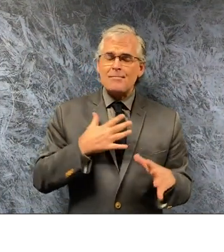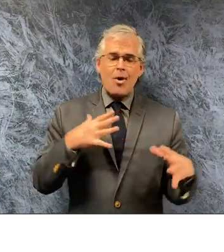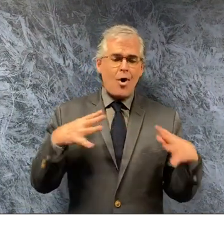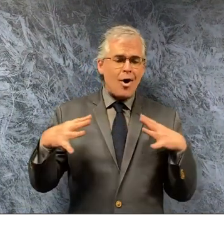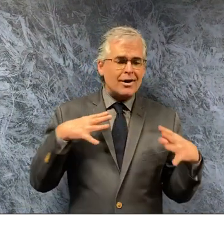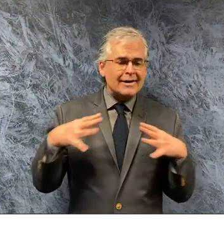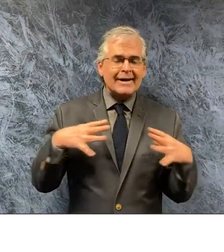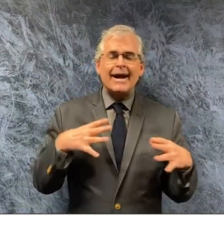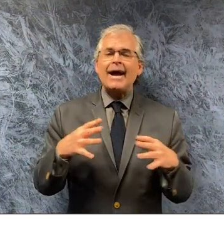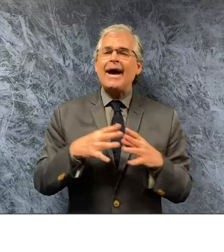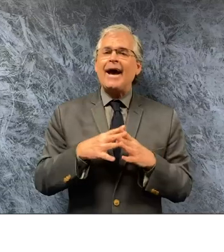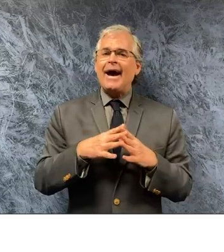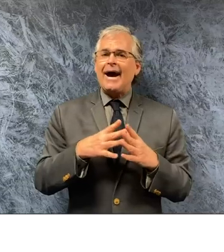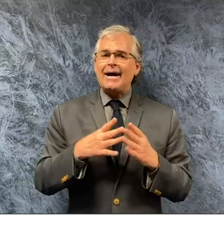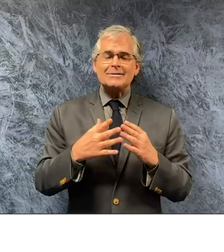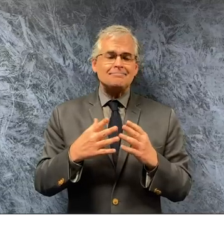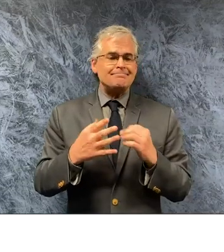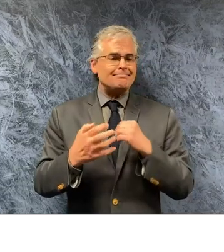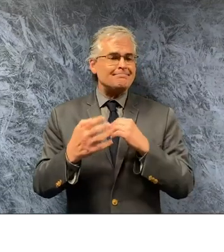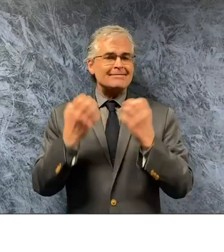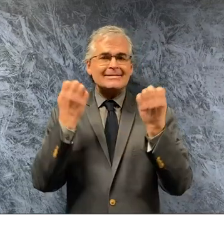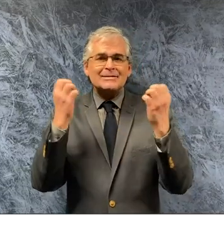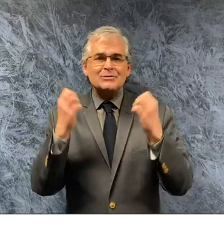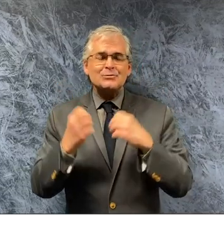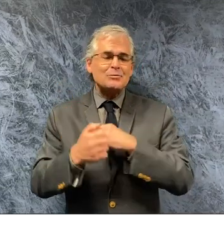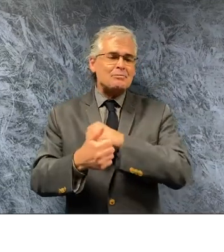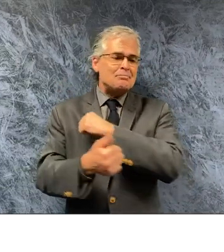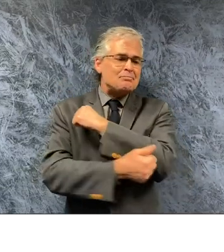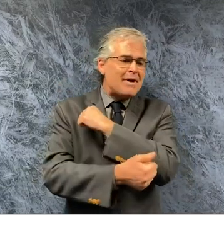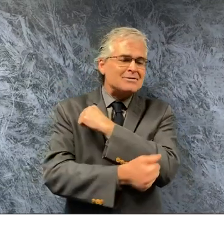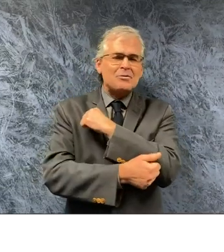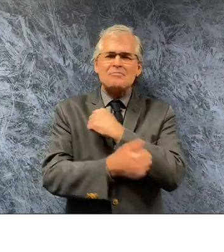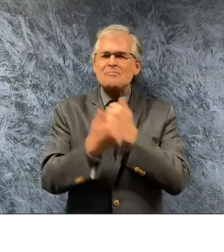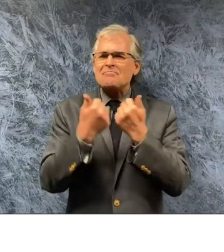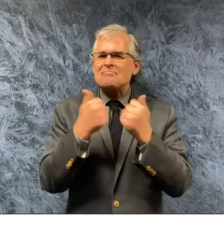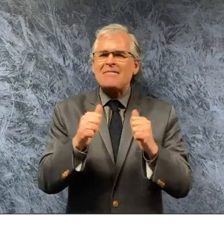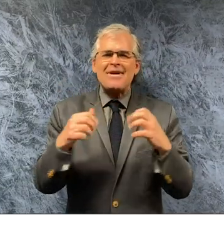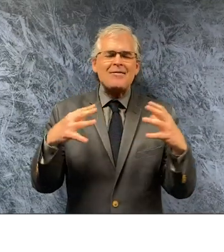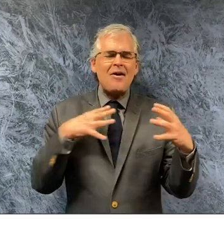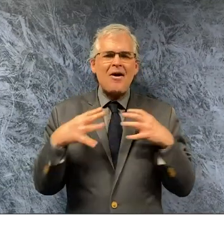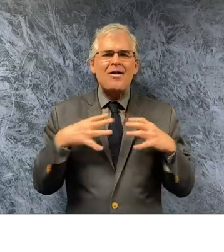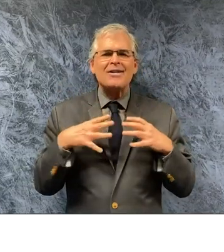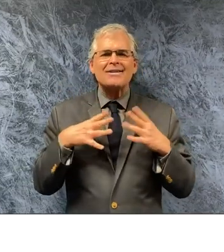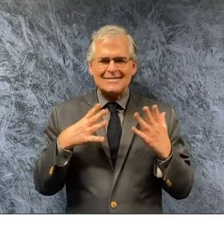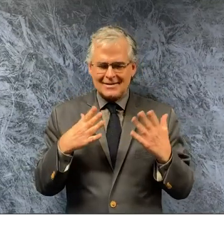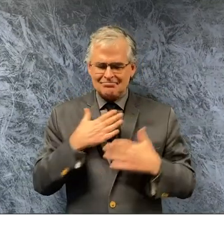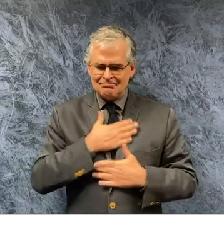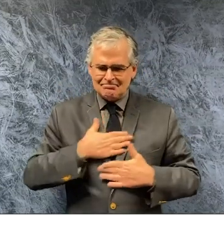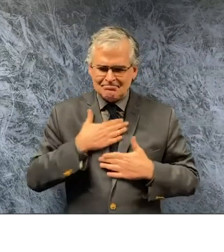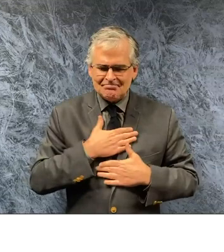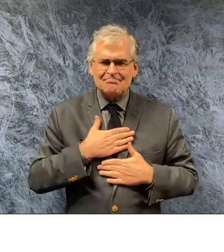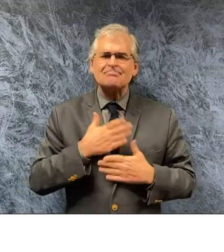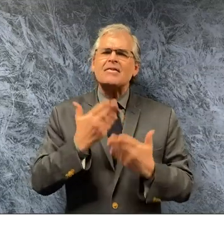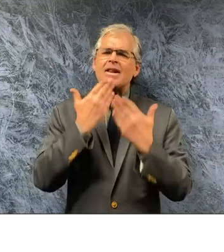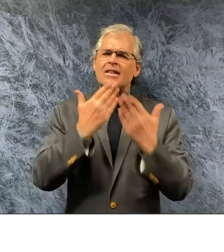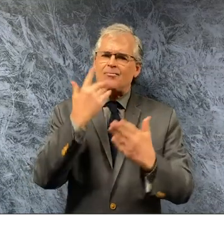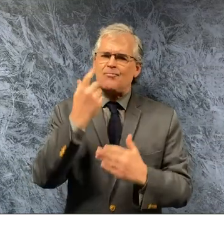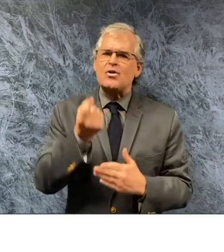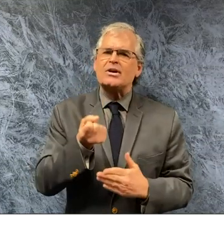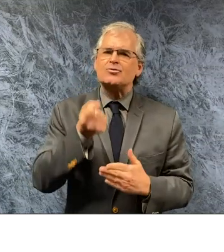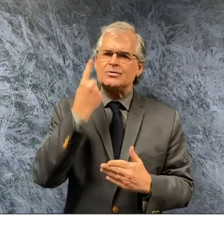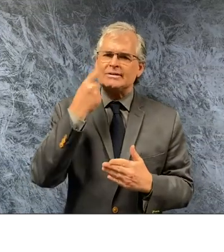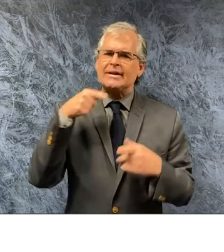whether it's easter passover or whatever it might be and thank you for uh understanding the situation that we're in